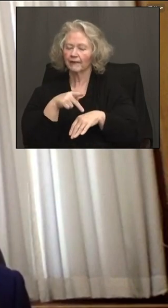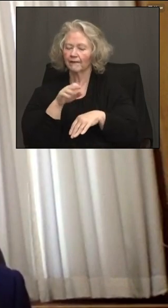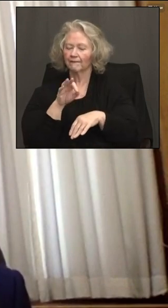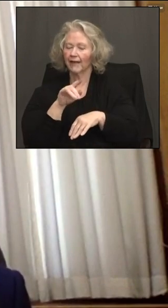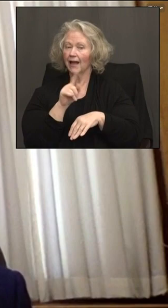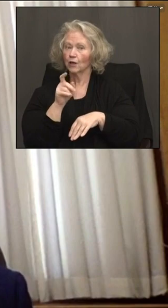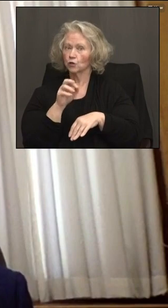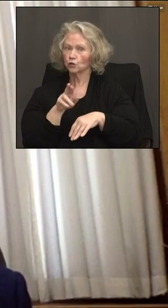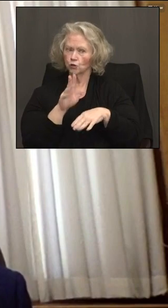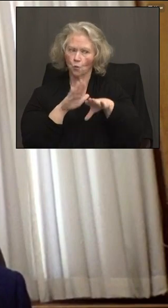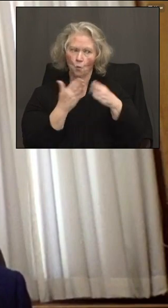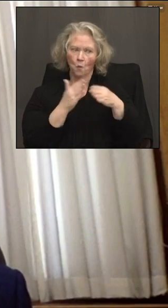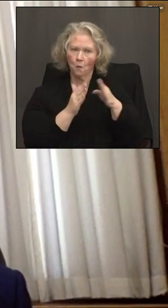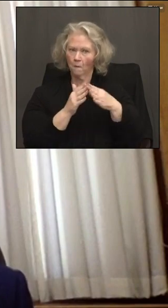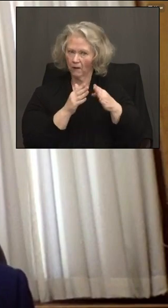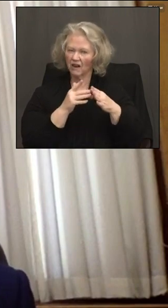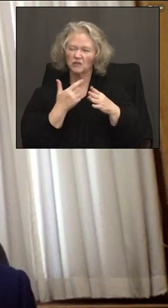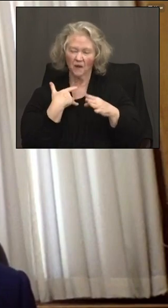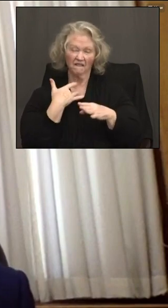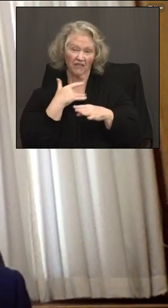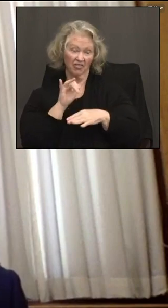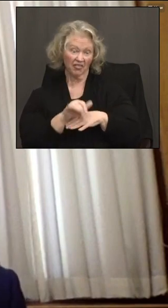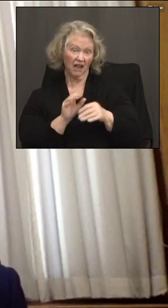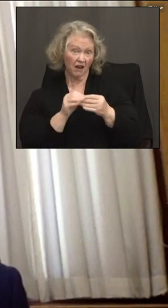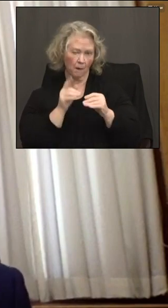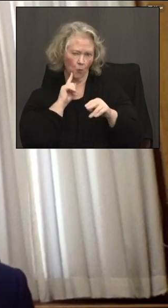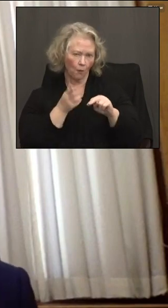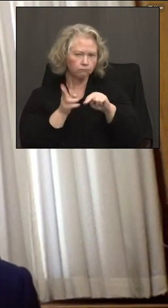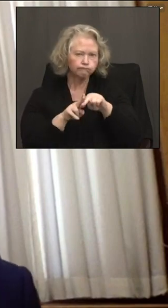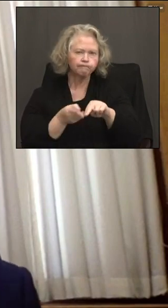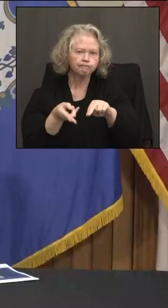the state. So we are optimistic those numbers will continue to go up as well.